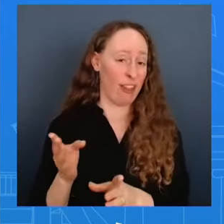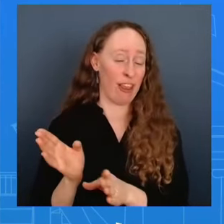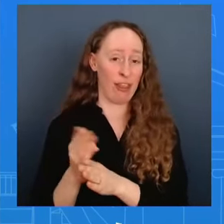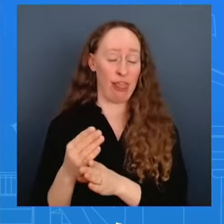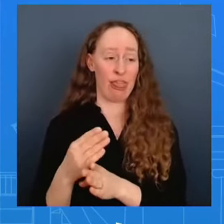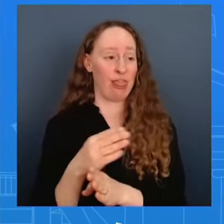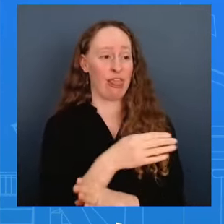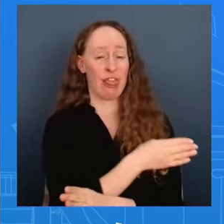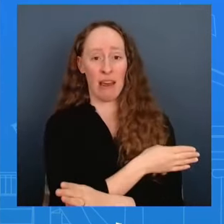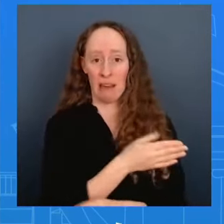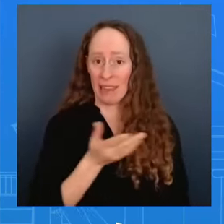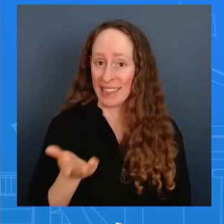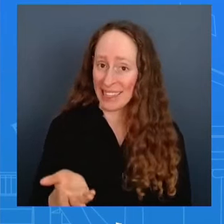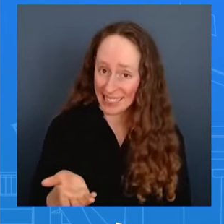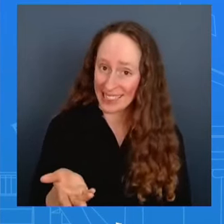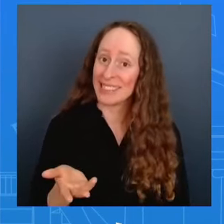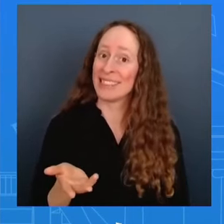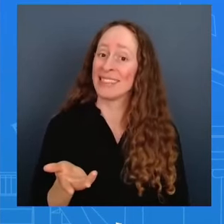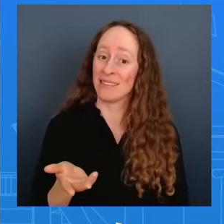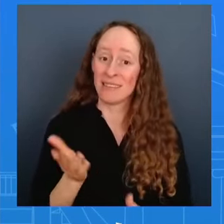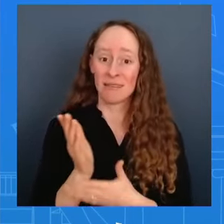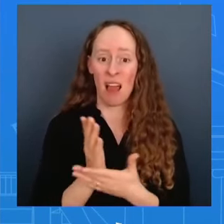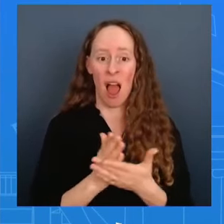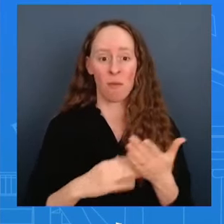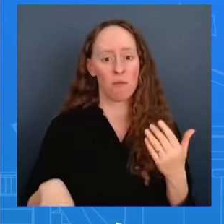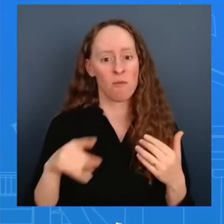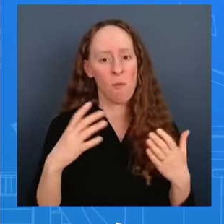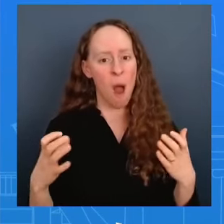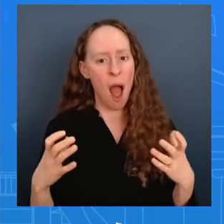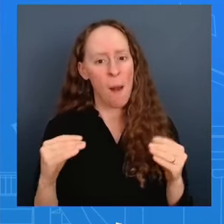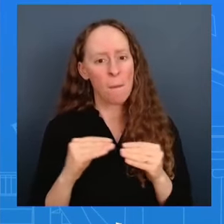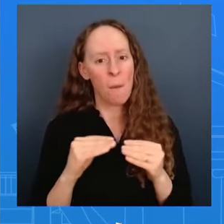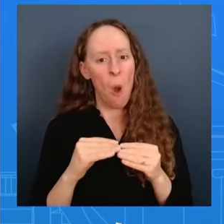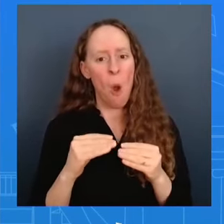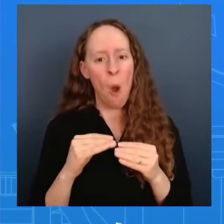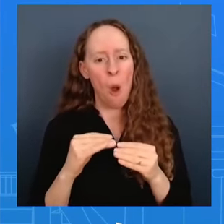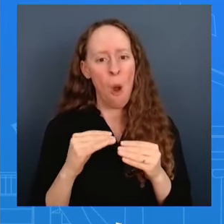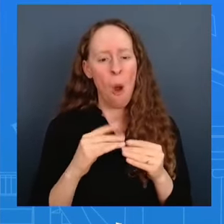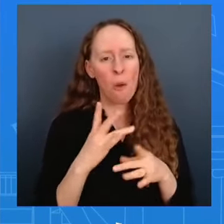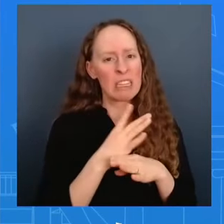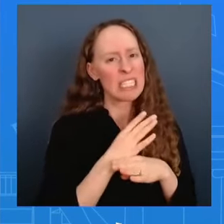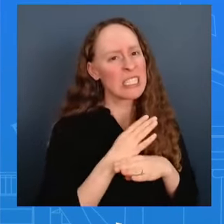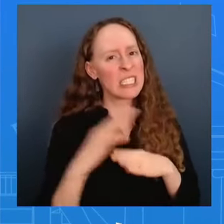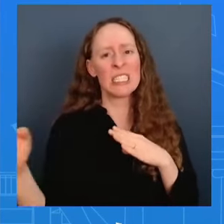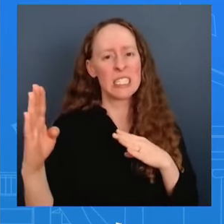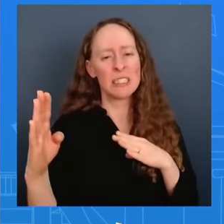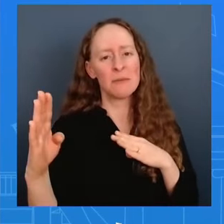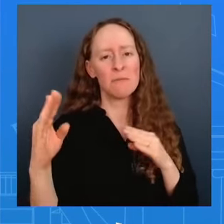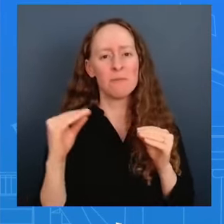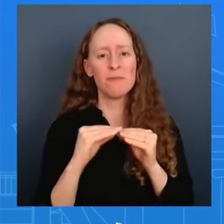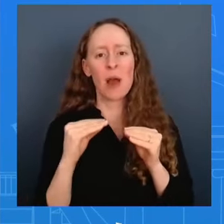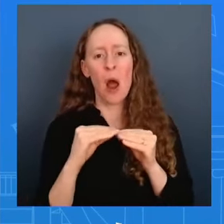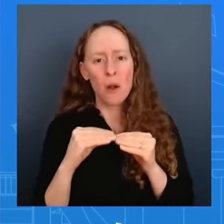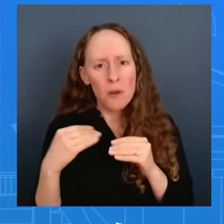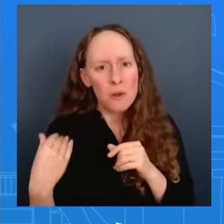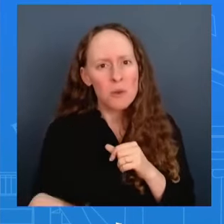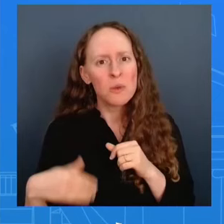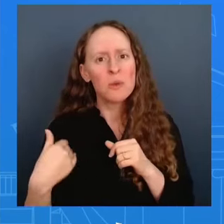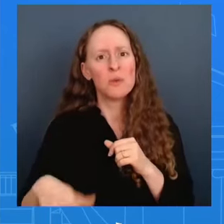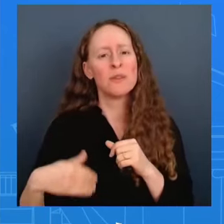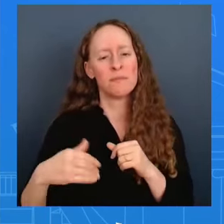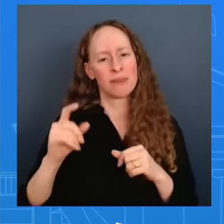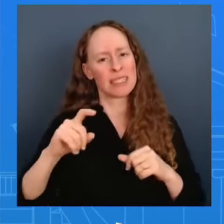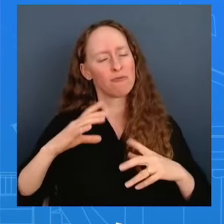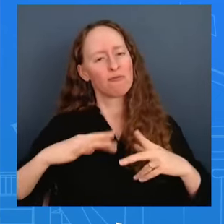want to do the president wants to protect and make sure that we actually are giving a woman a right to make really